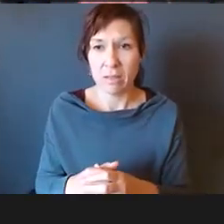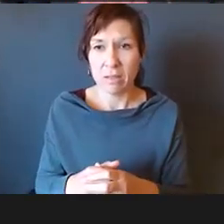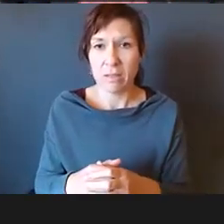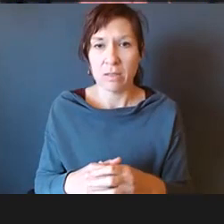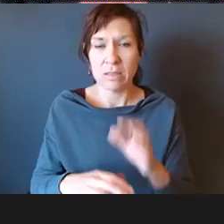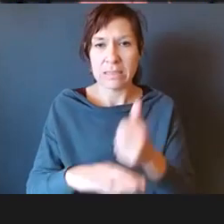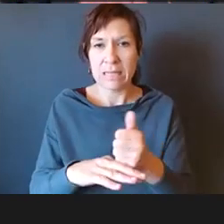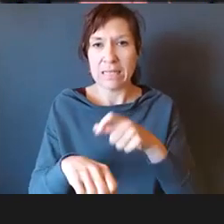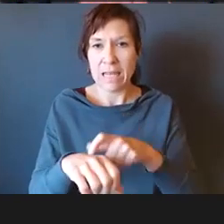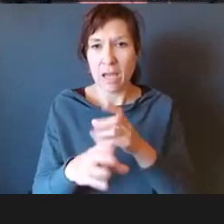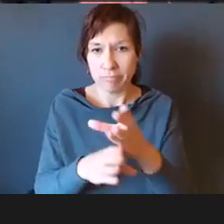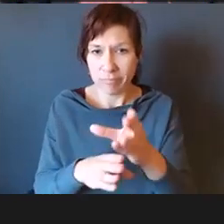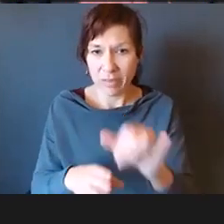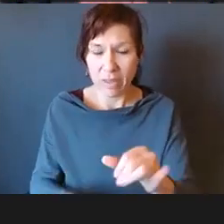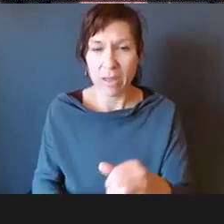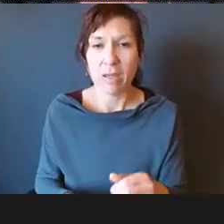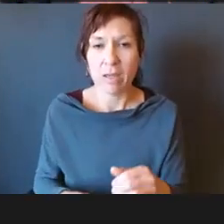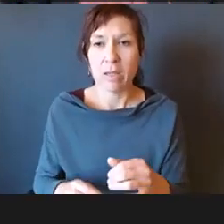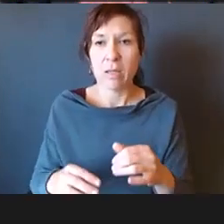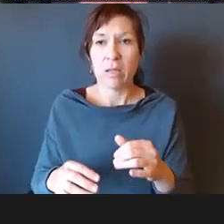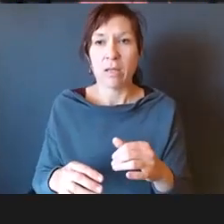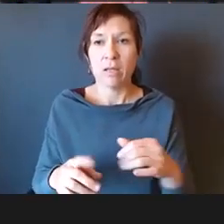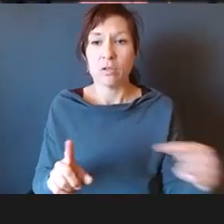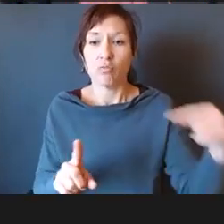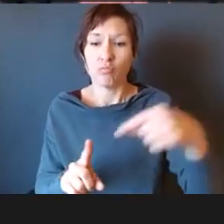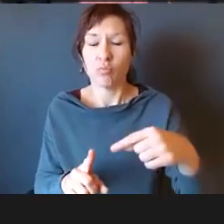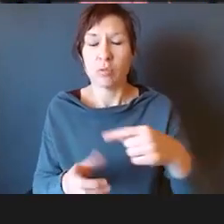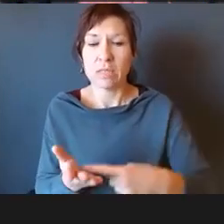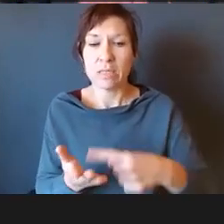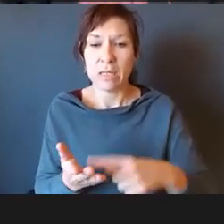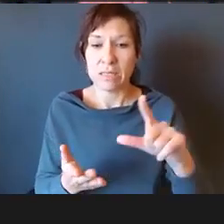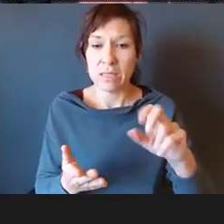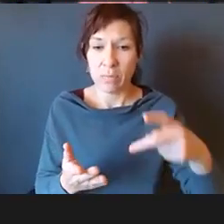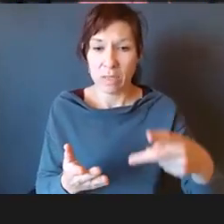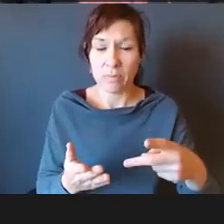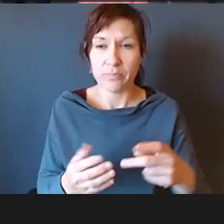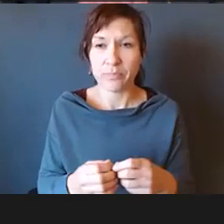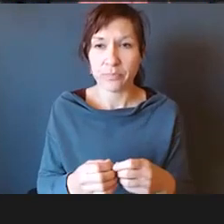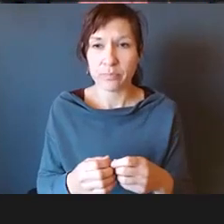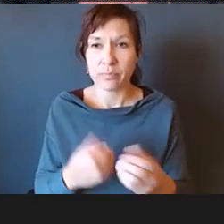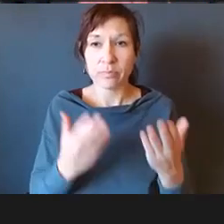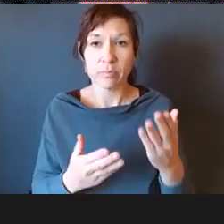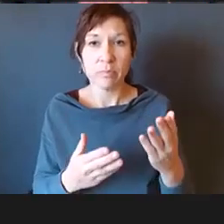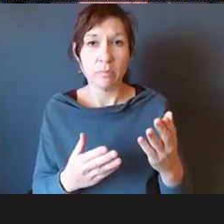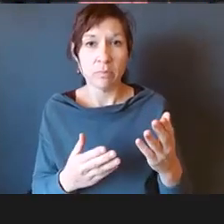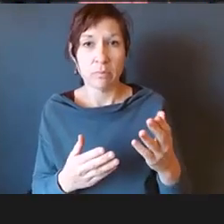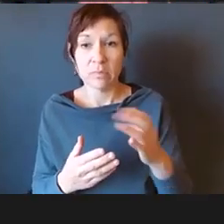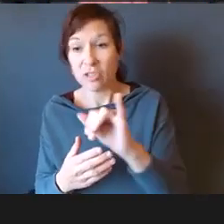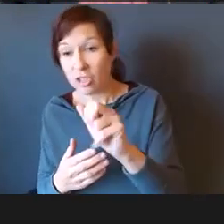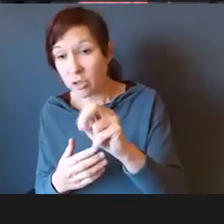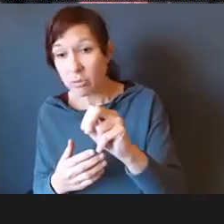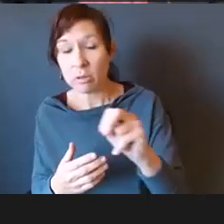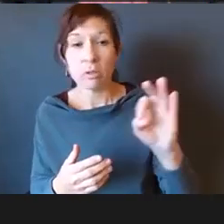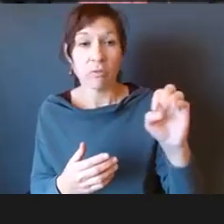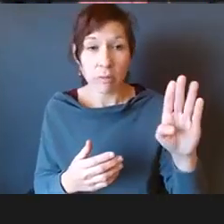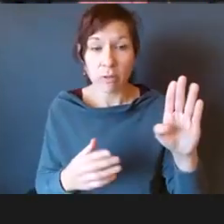So when we come back to the LEP issue, it might be that January meeting, it might be the February, that